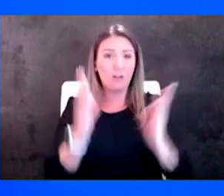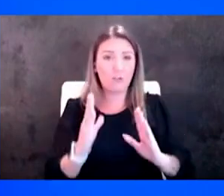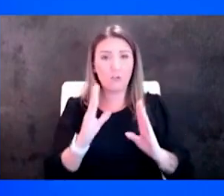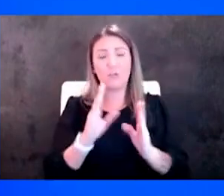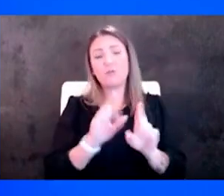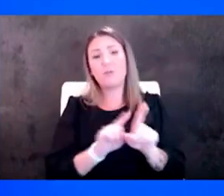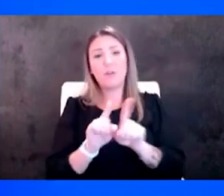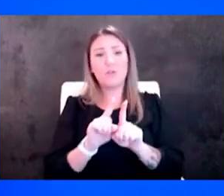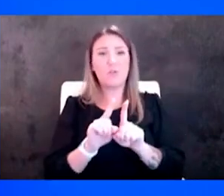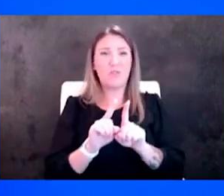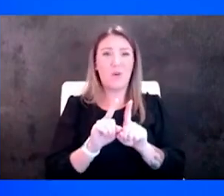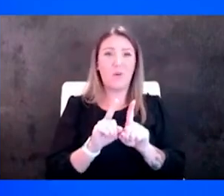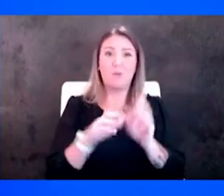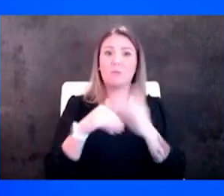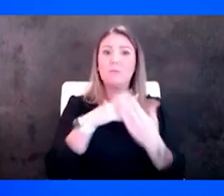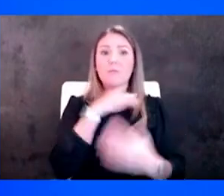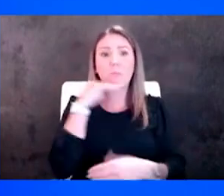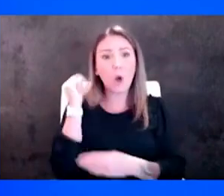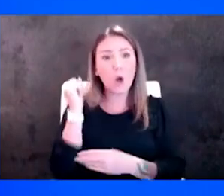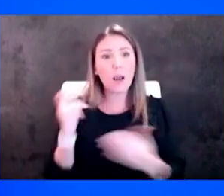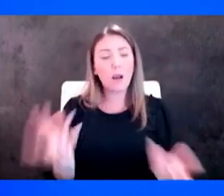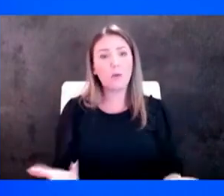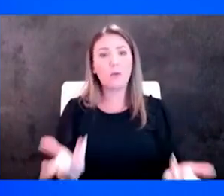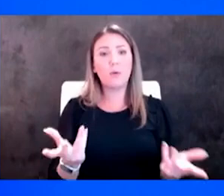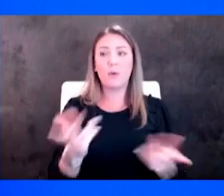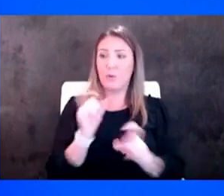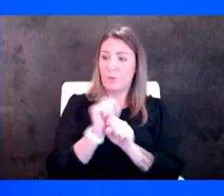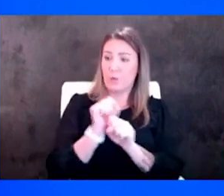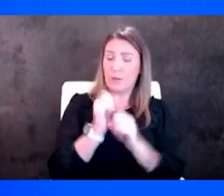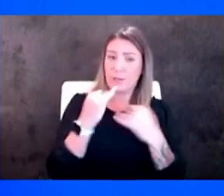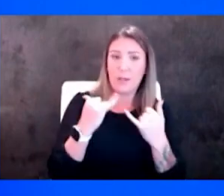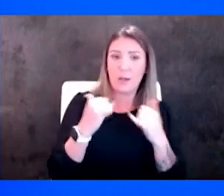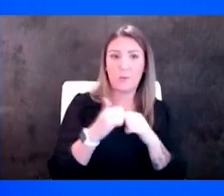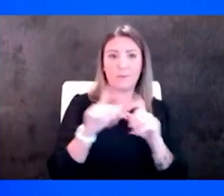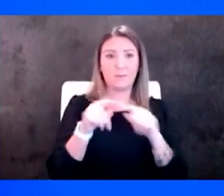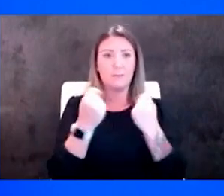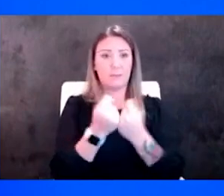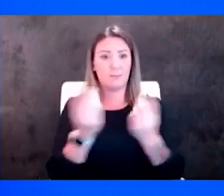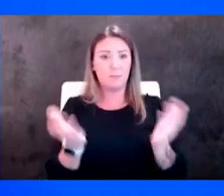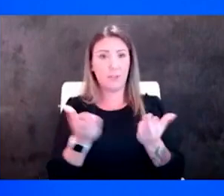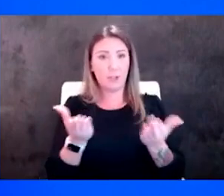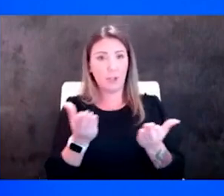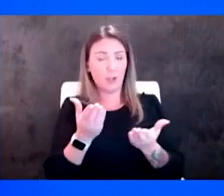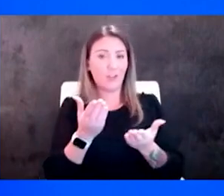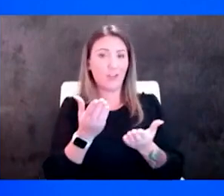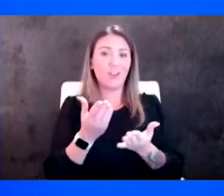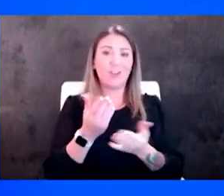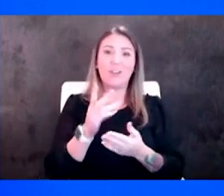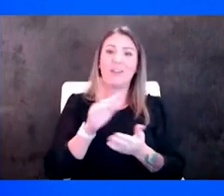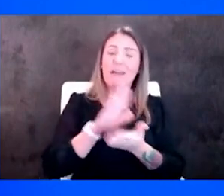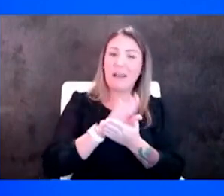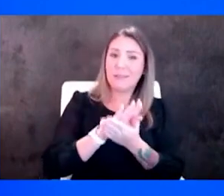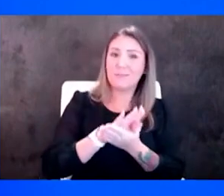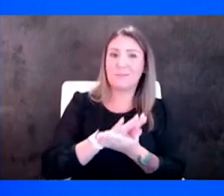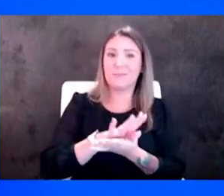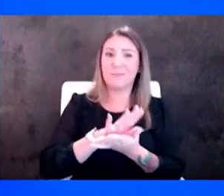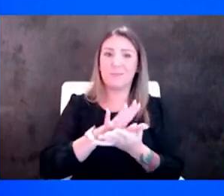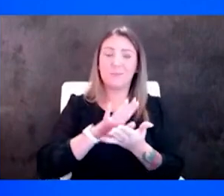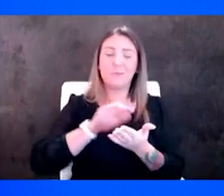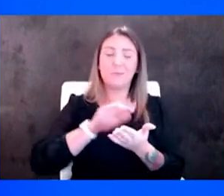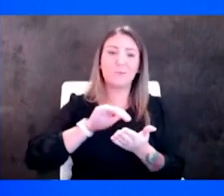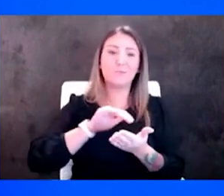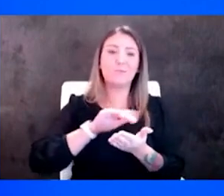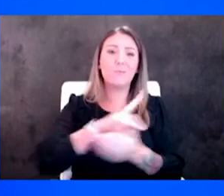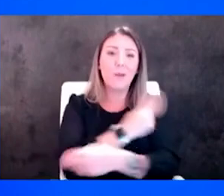so we're working right now with a team we have here at the academic medical center turning point who do some work around